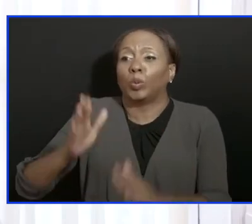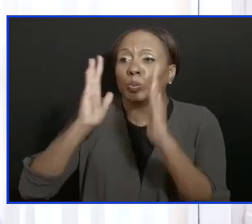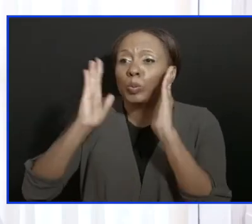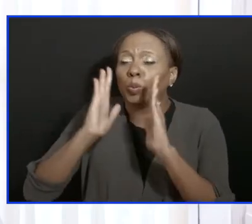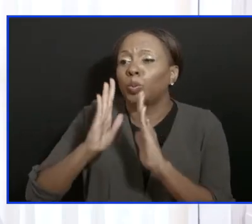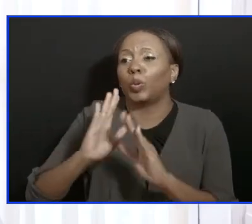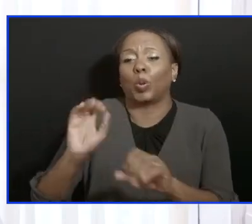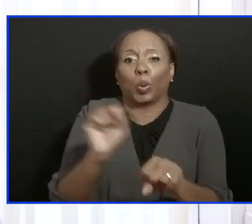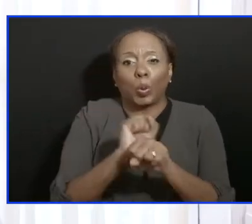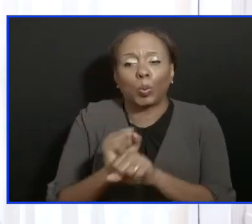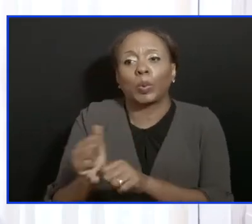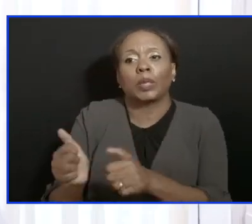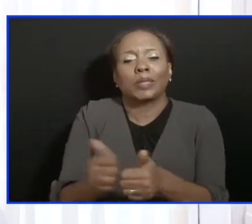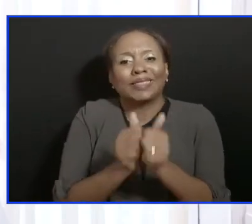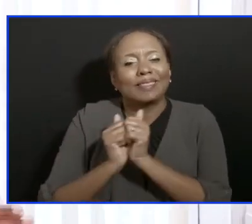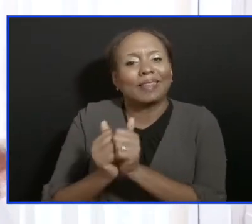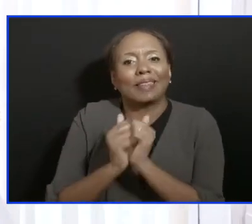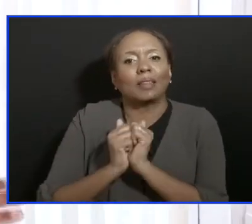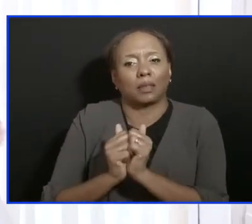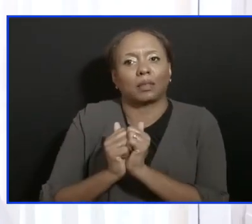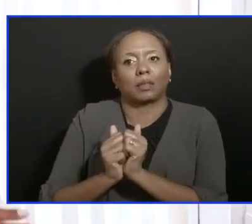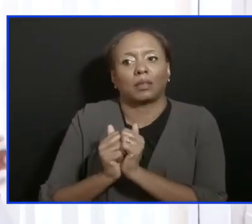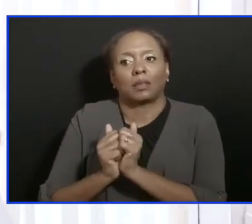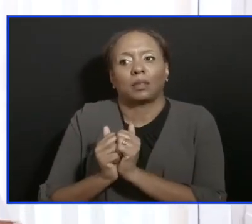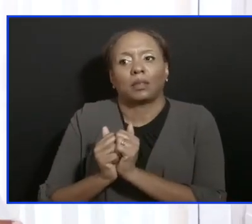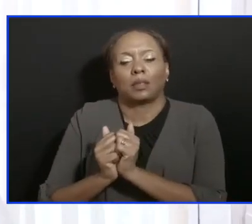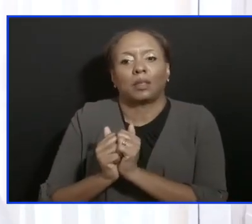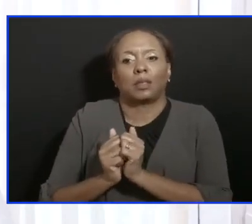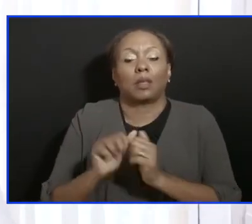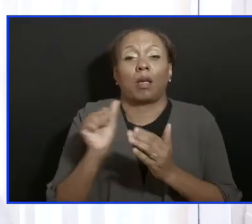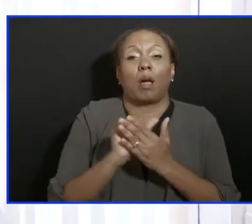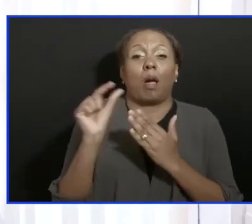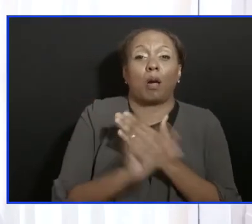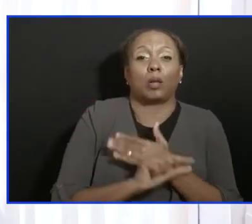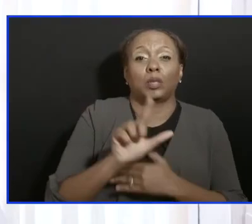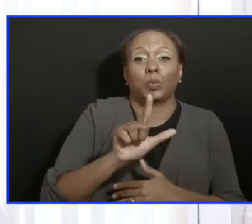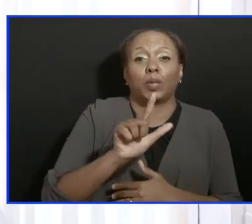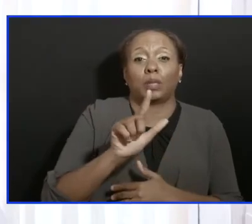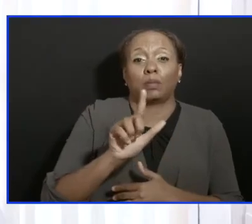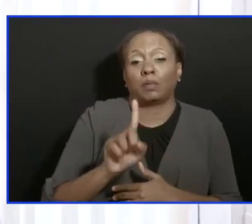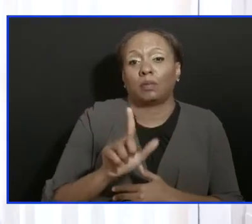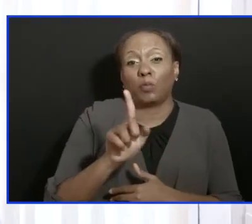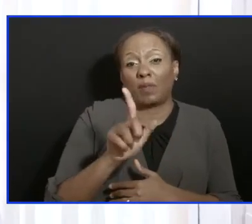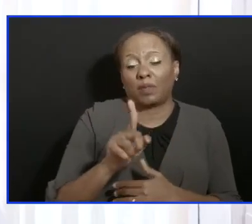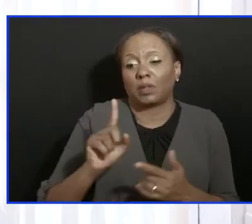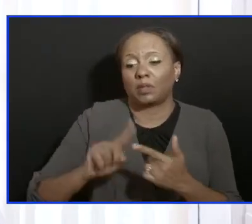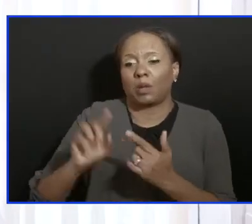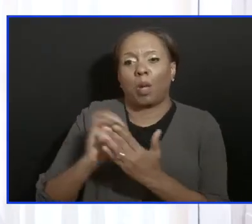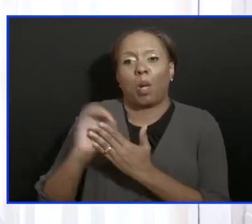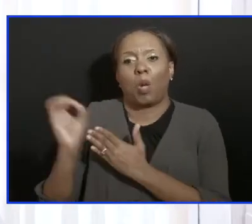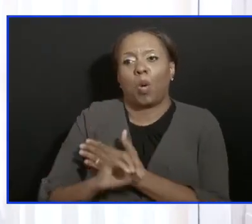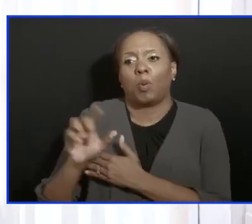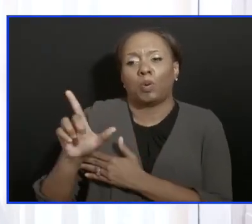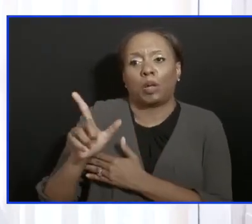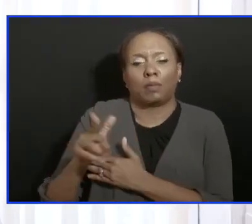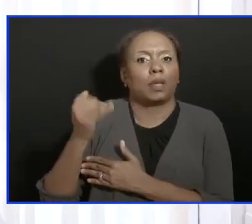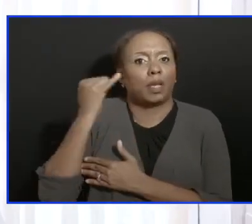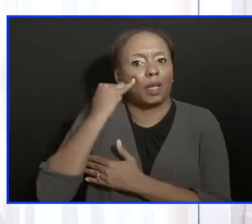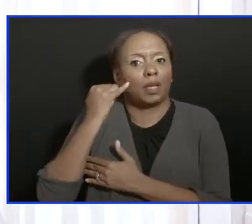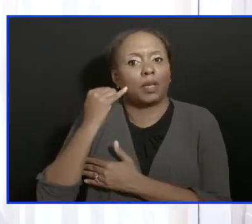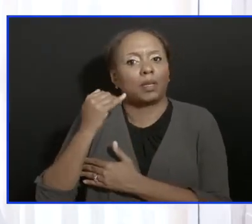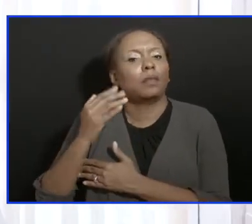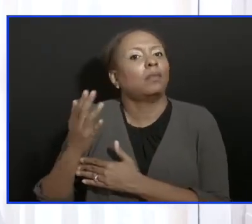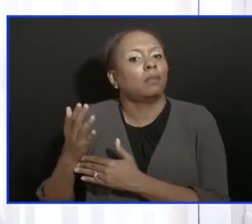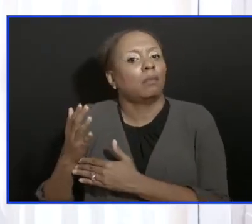together to be able to get what we did between August 21st and October 21st, if we simply repeat that,